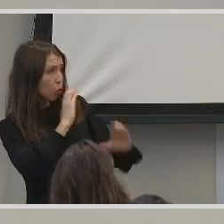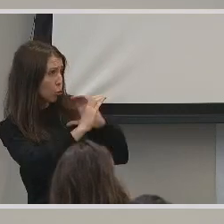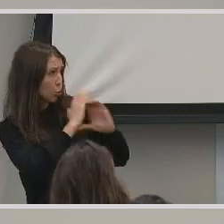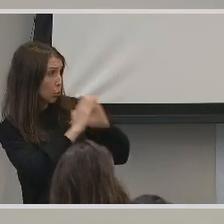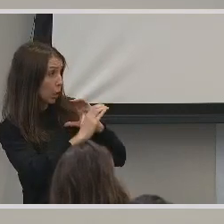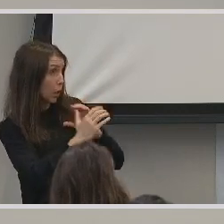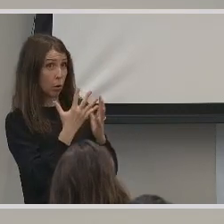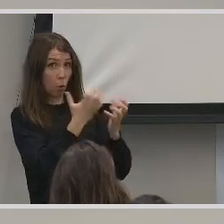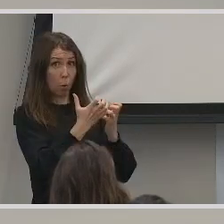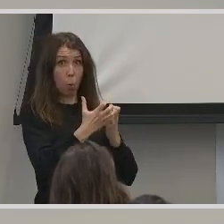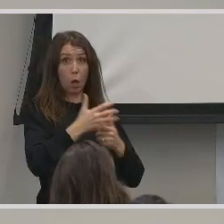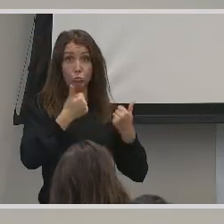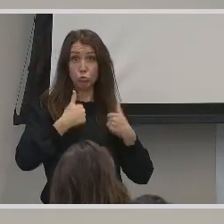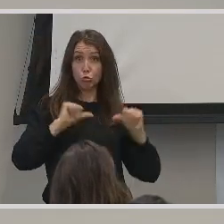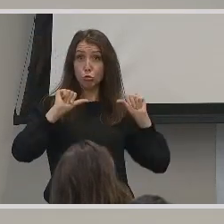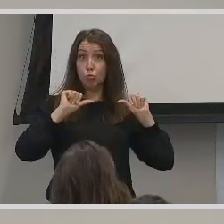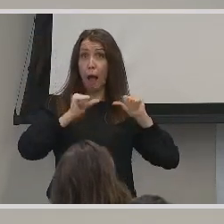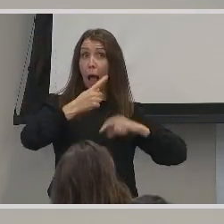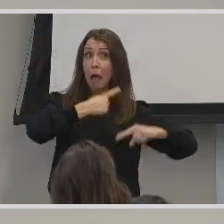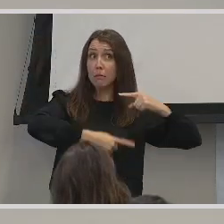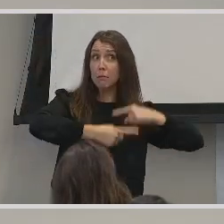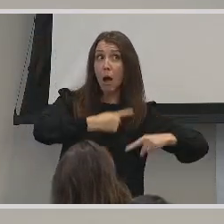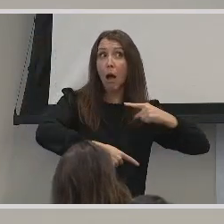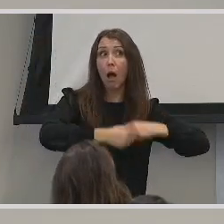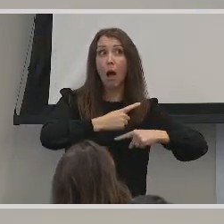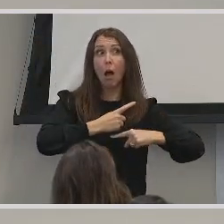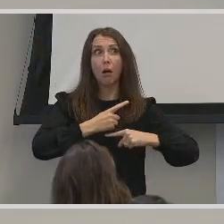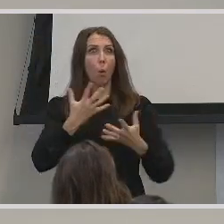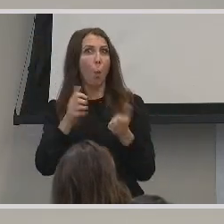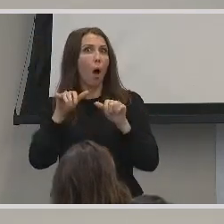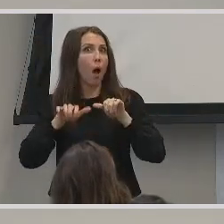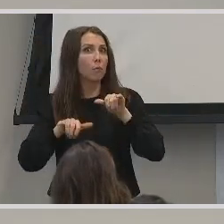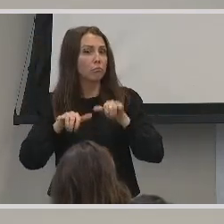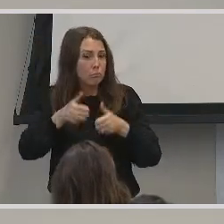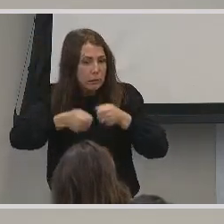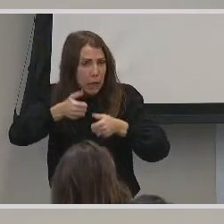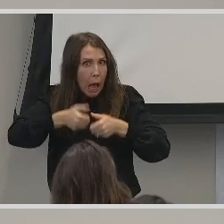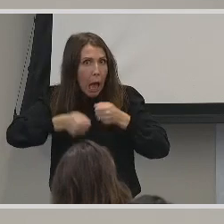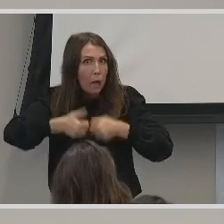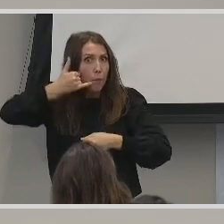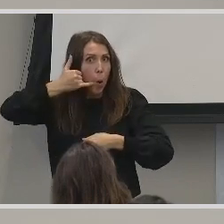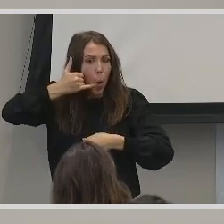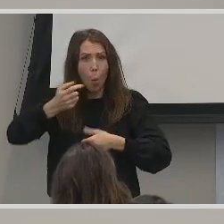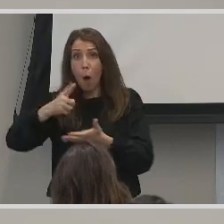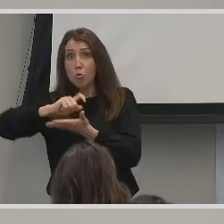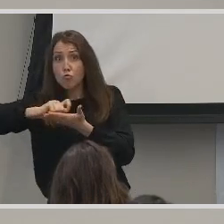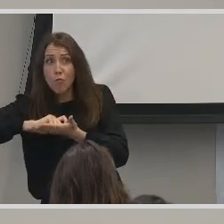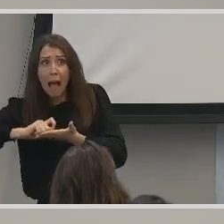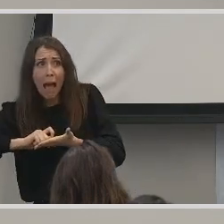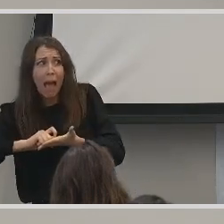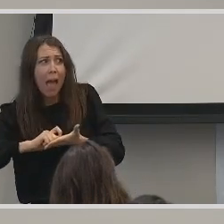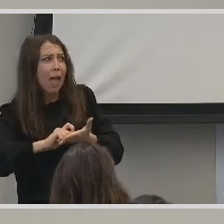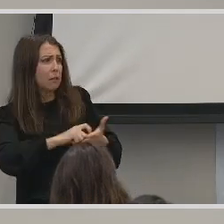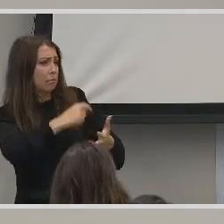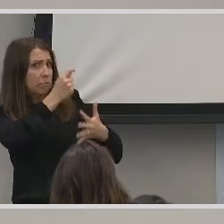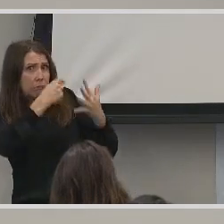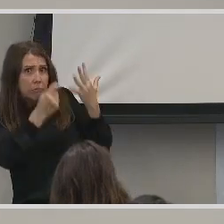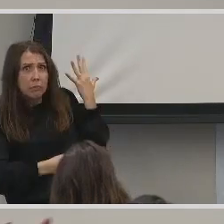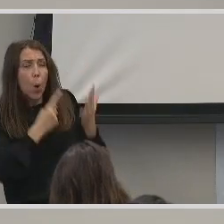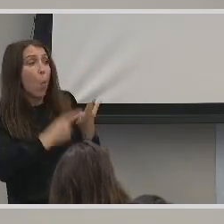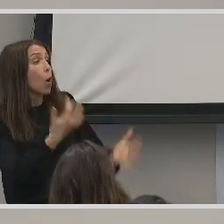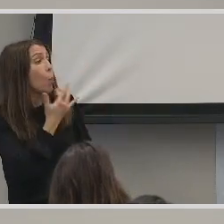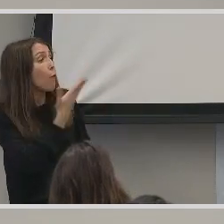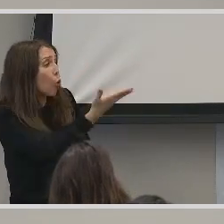communicate? Do you want me to try and sign? Do you want me to type in the phone? Do you want me to write? What would you like? And you can stop